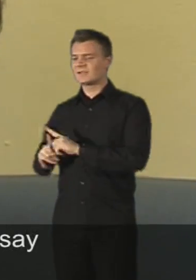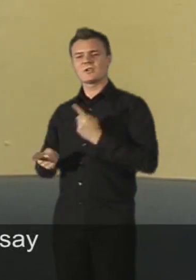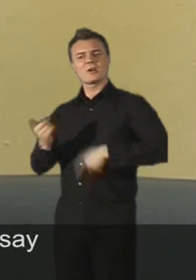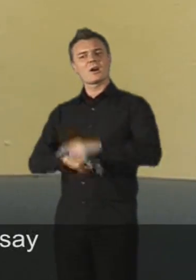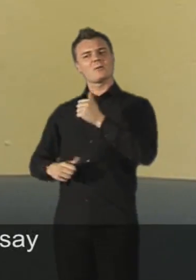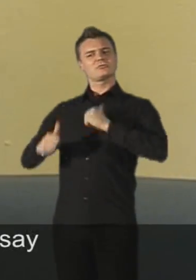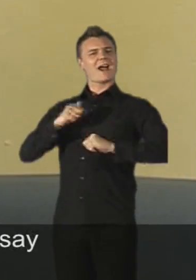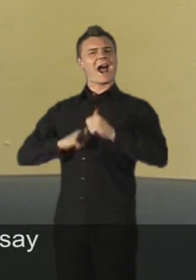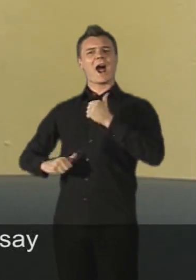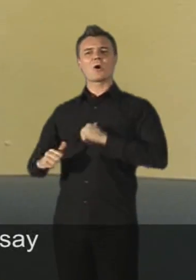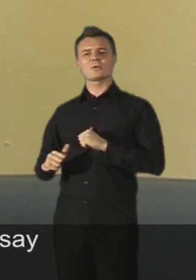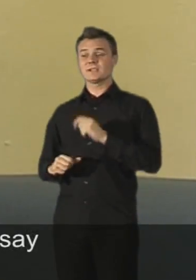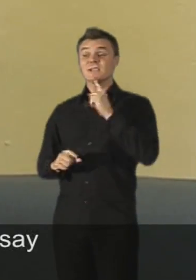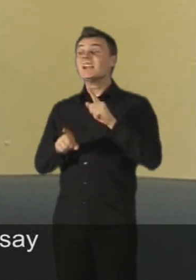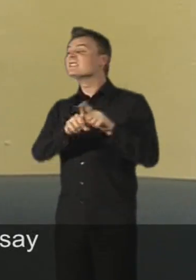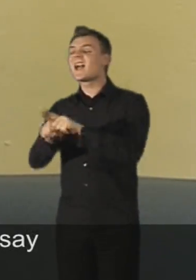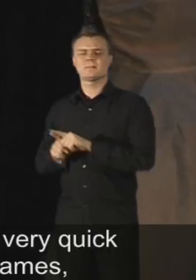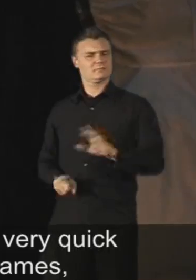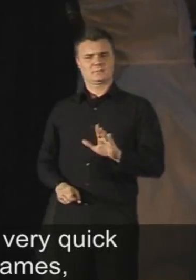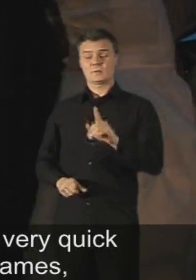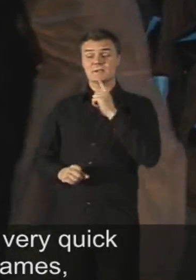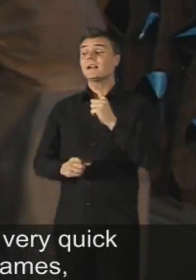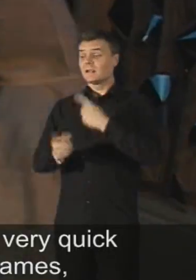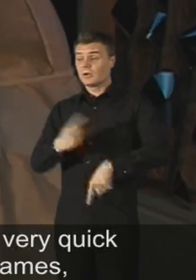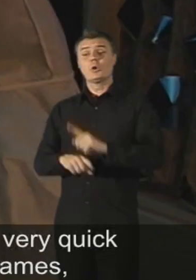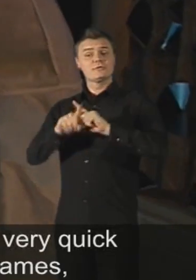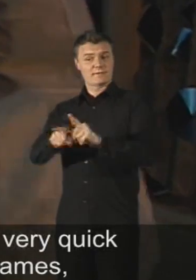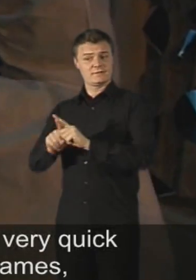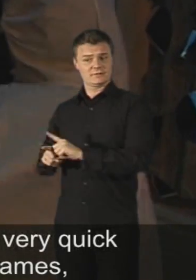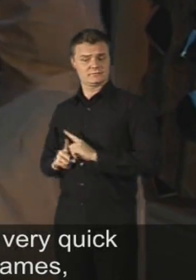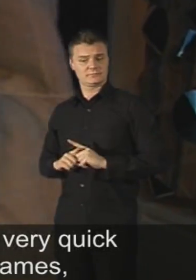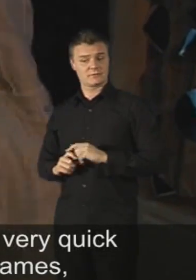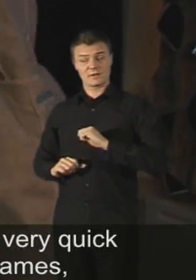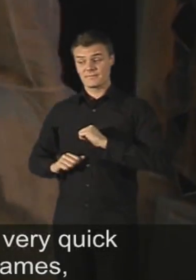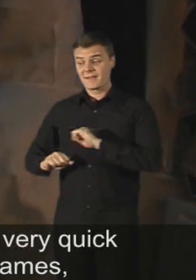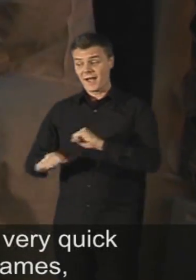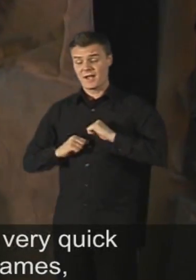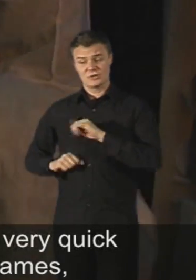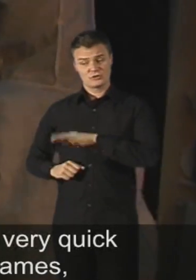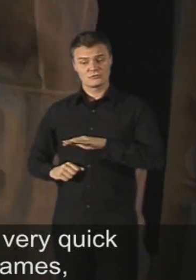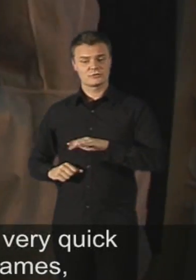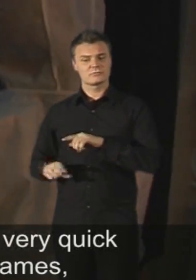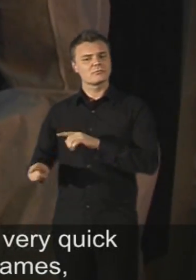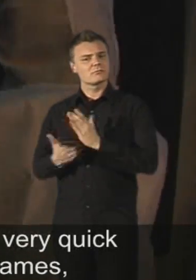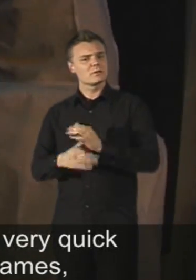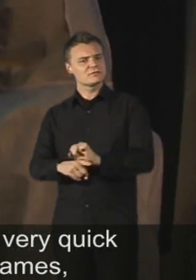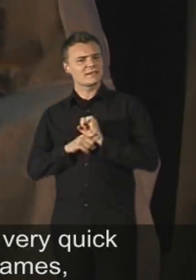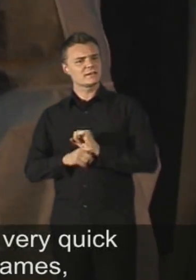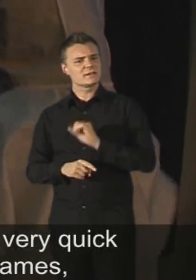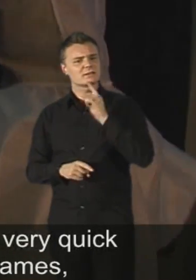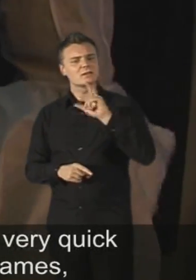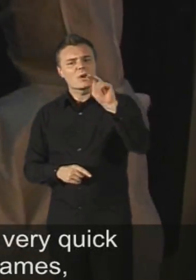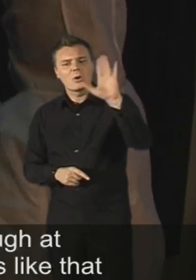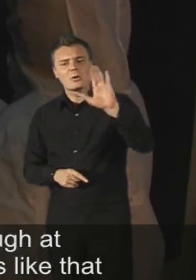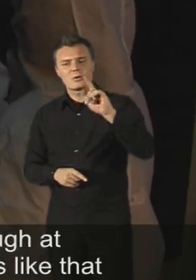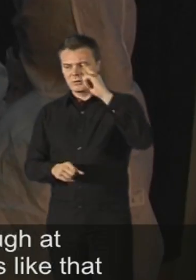everybody's the same at all. We say everybody's different. Our children are very protective and very quick to say, No, you don't